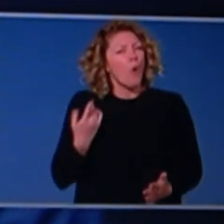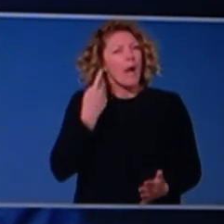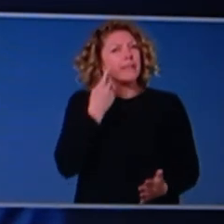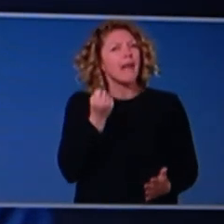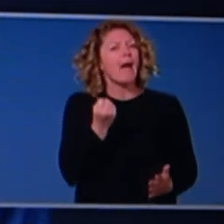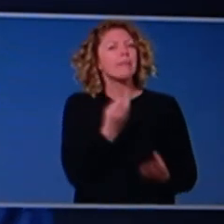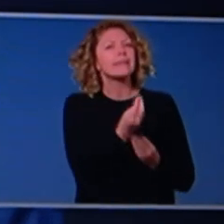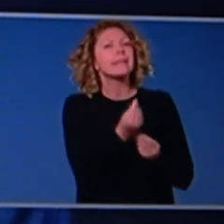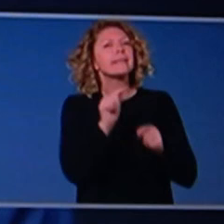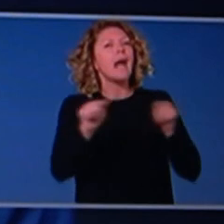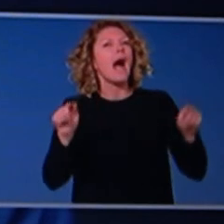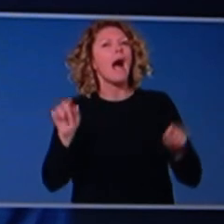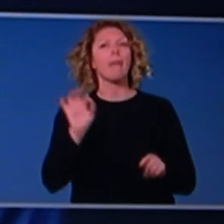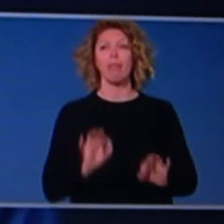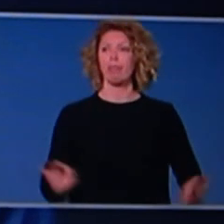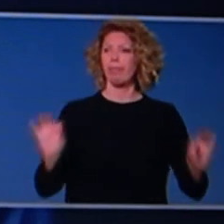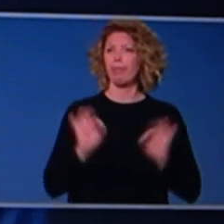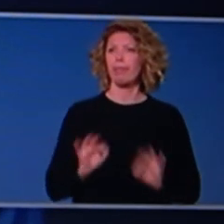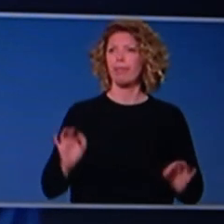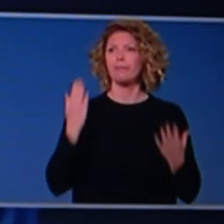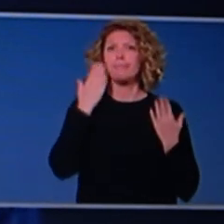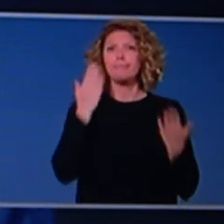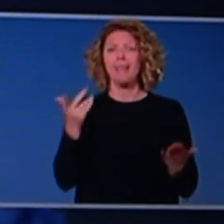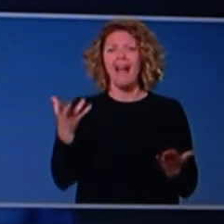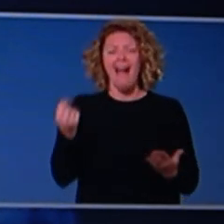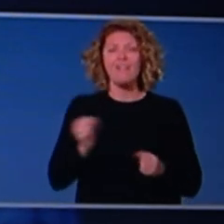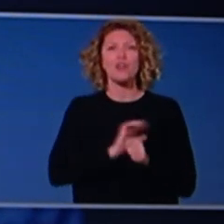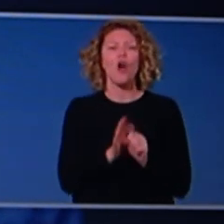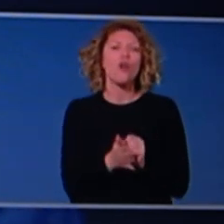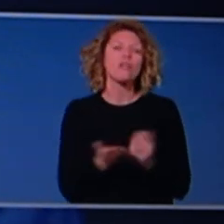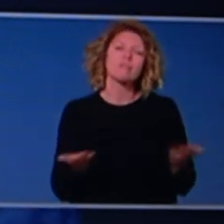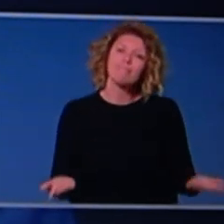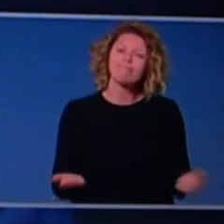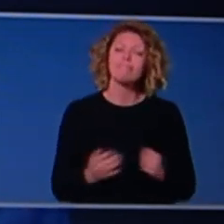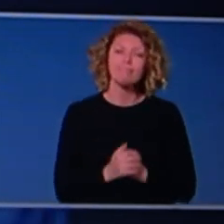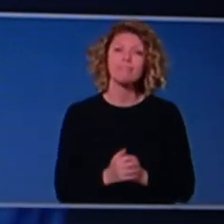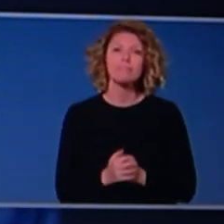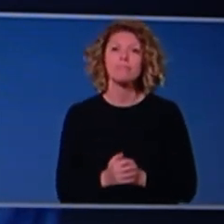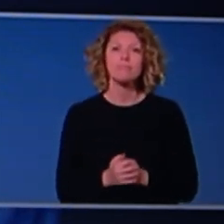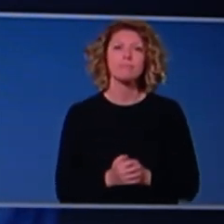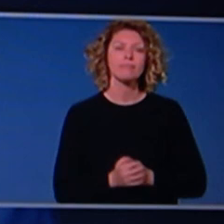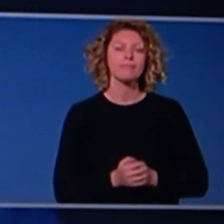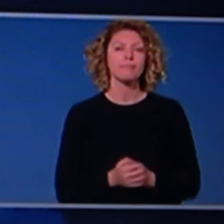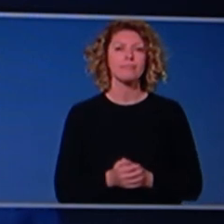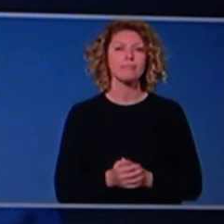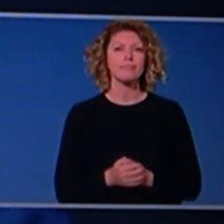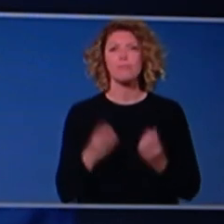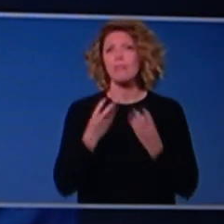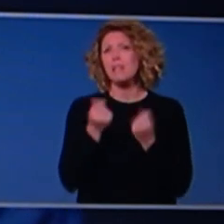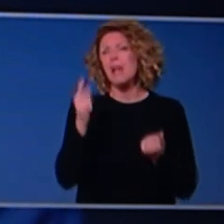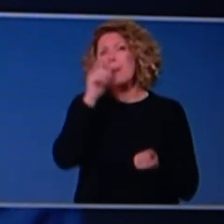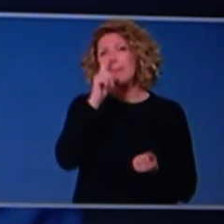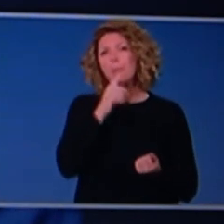asymptomatic transmission. We know that there are some people who do have the virus detected without symptoms.